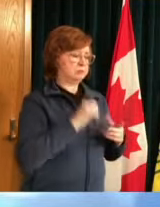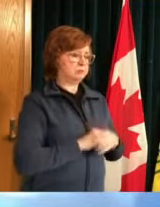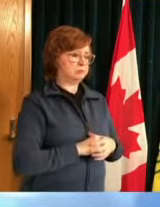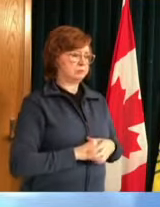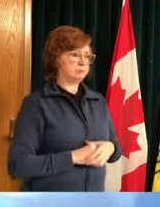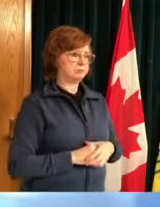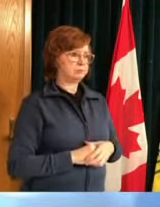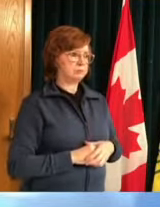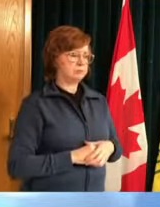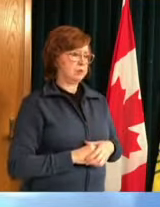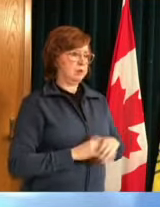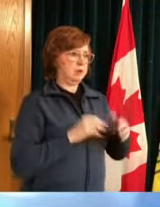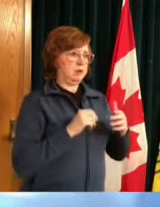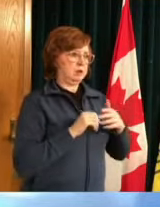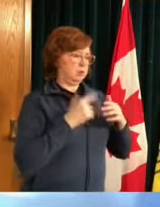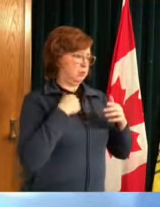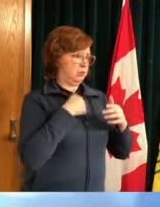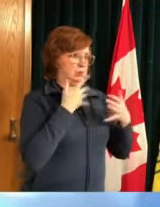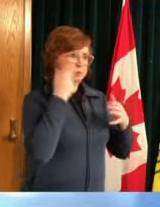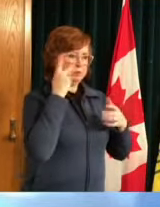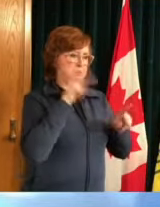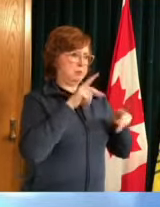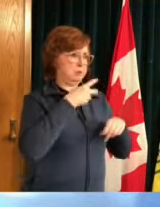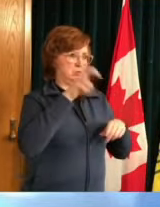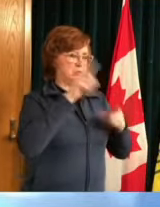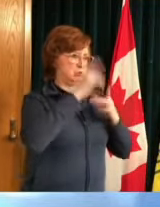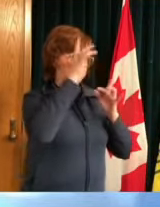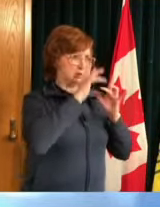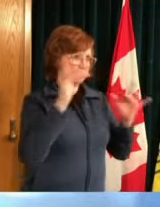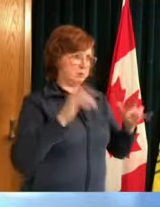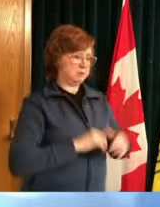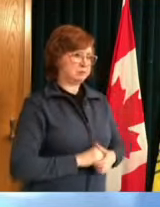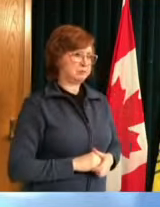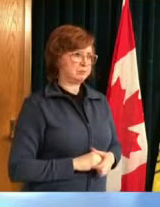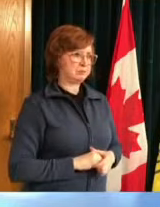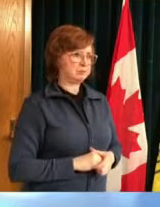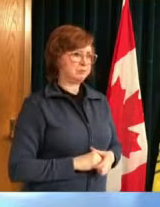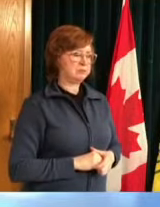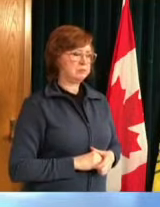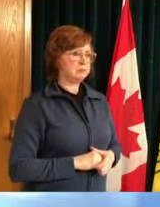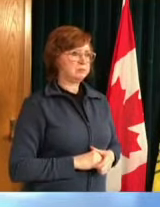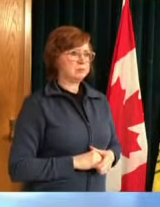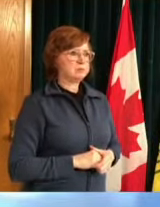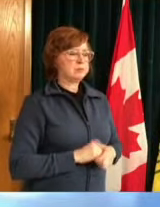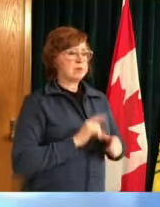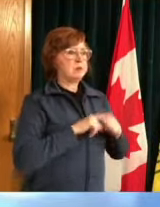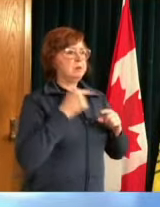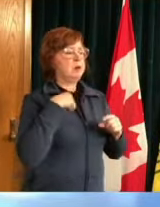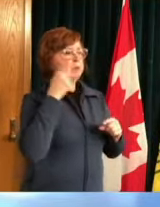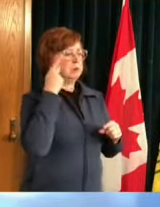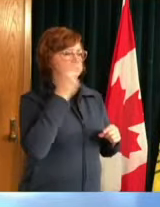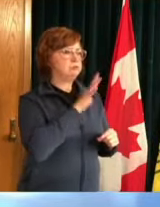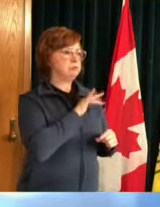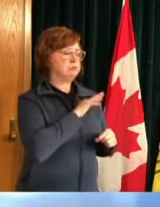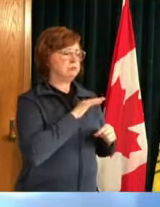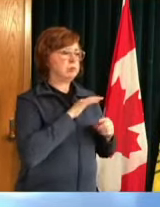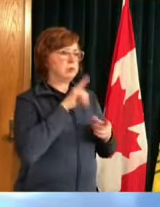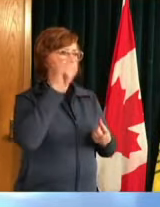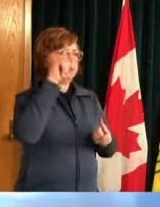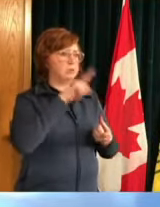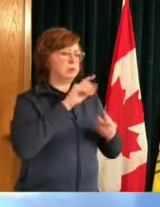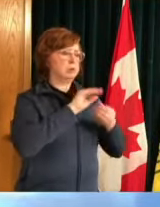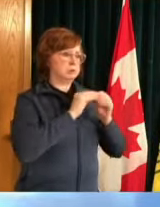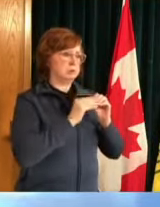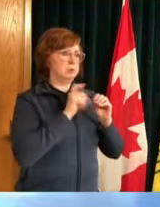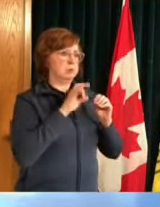but you know unfortunately while on a positive note we're not seeing you know high numbers of hospitals and deaths and people 70 and